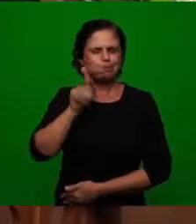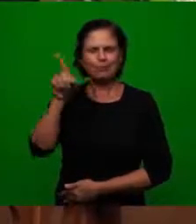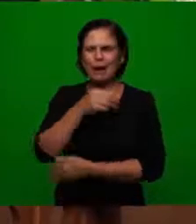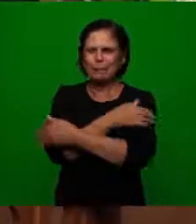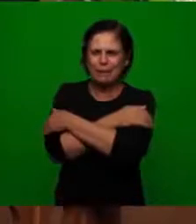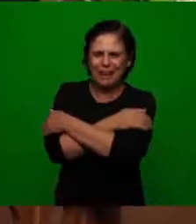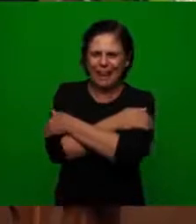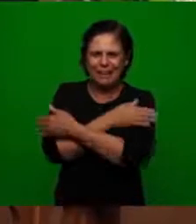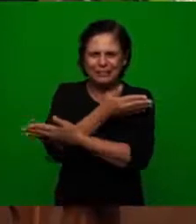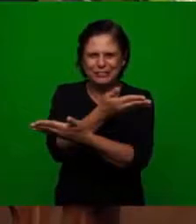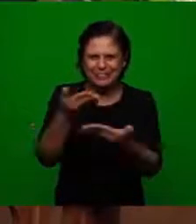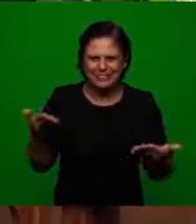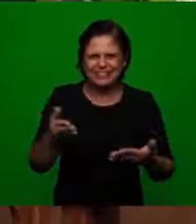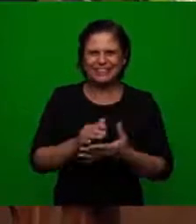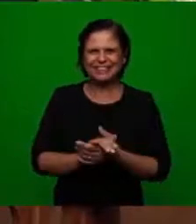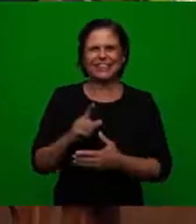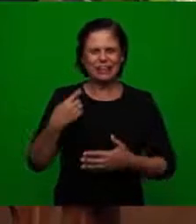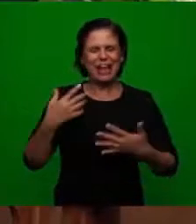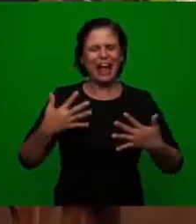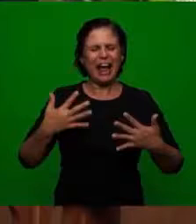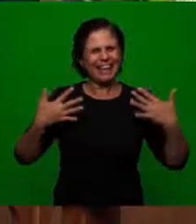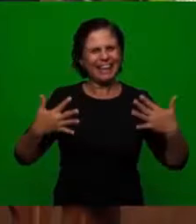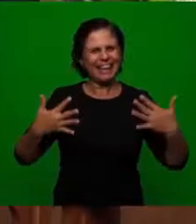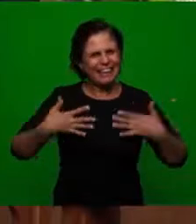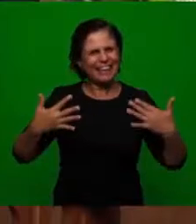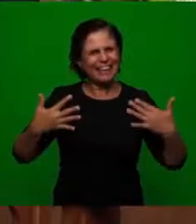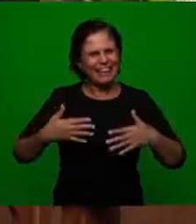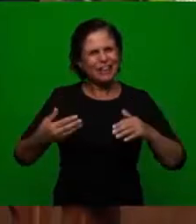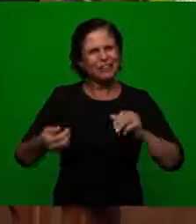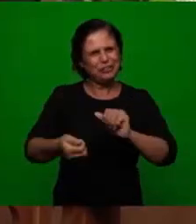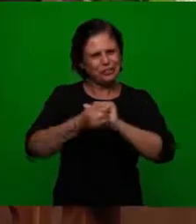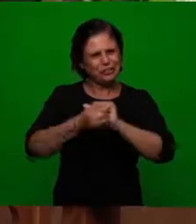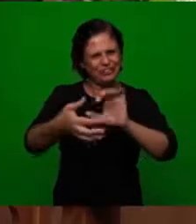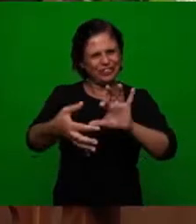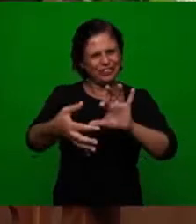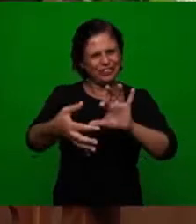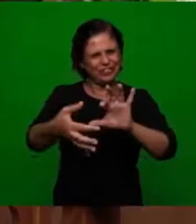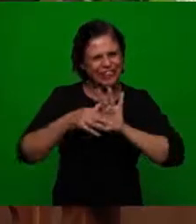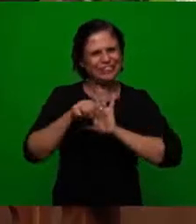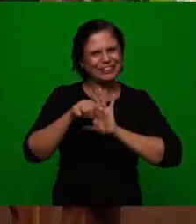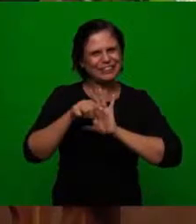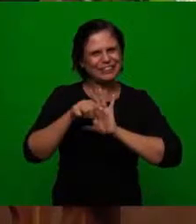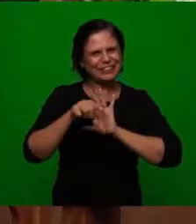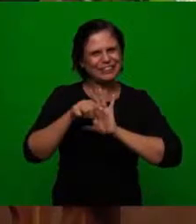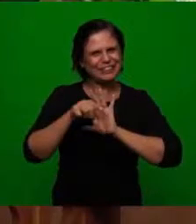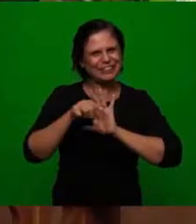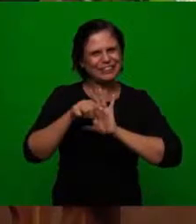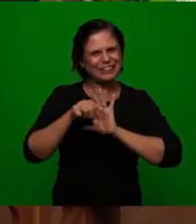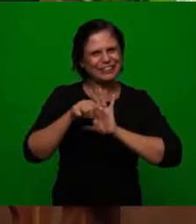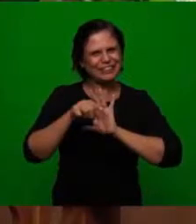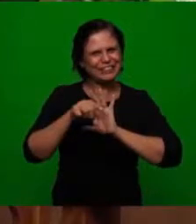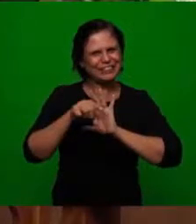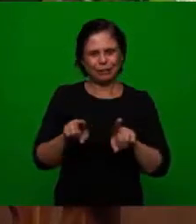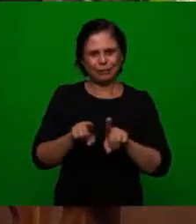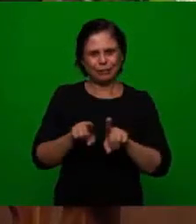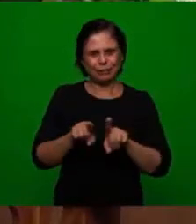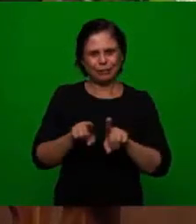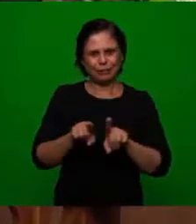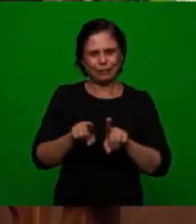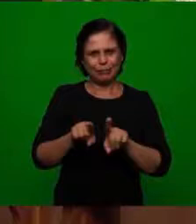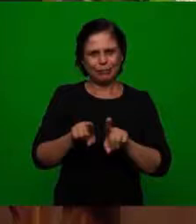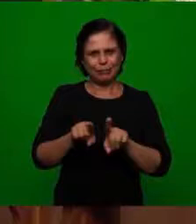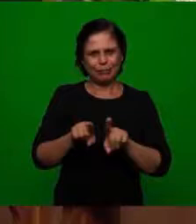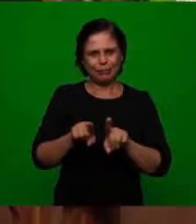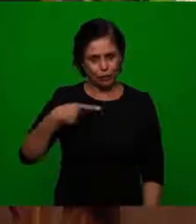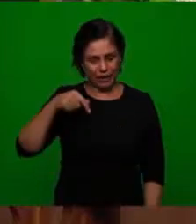in New Jersey and want to say to our bread it's great joy to be with you and also we have